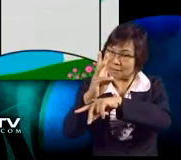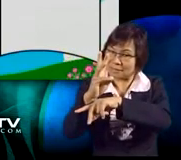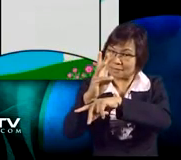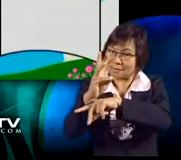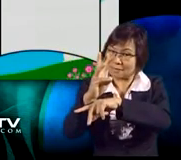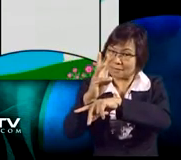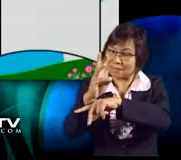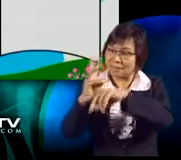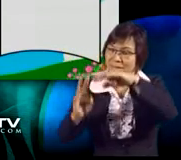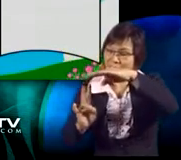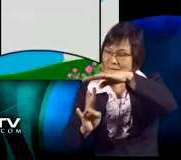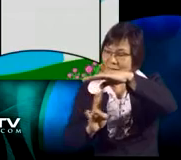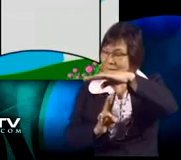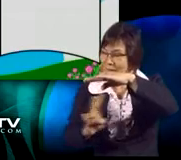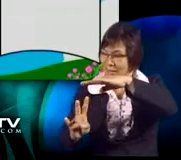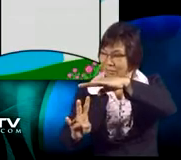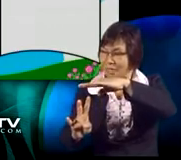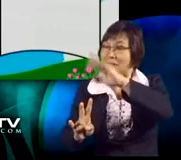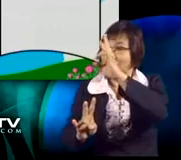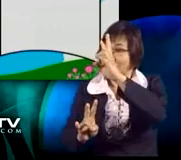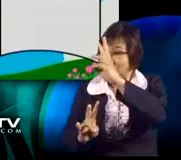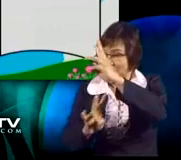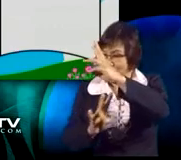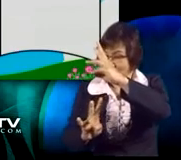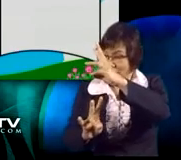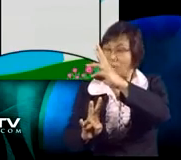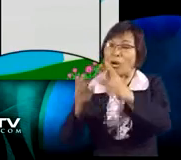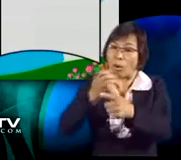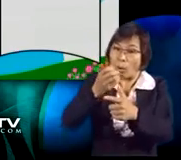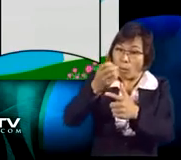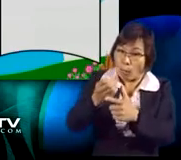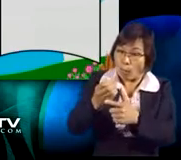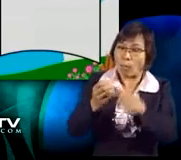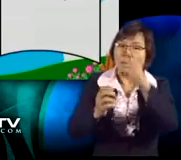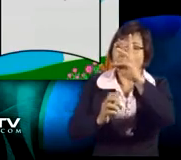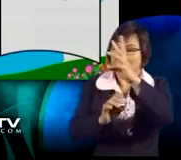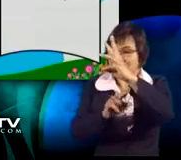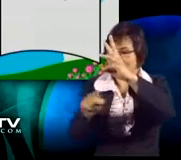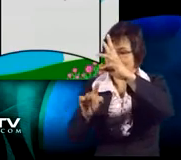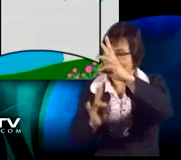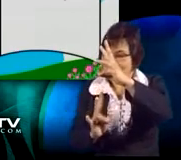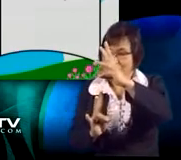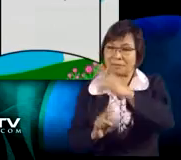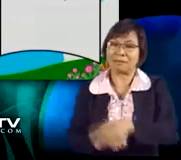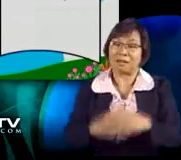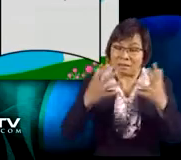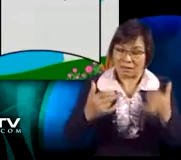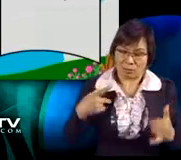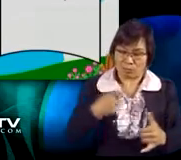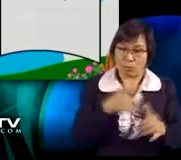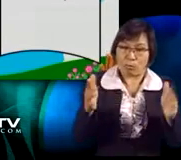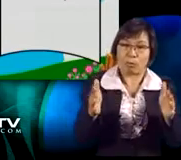3 plus 3 equals 6. So, we get 6 over 7 or